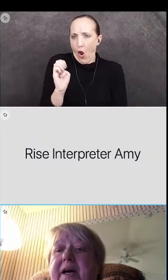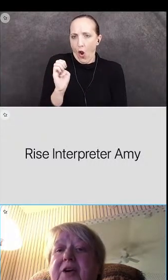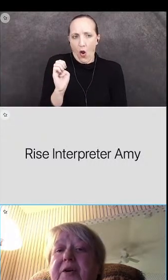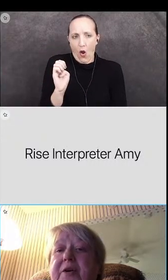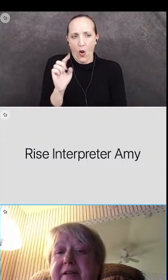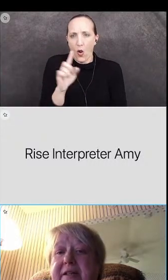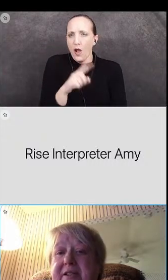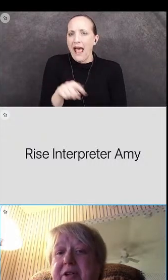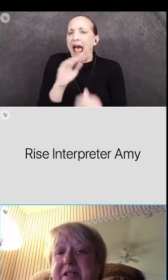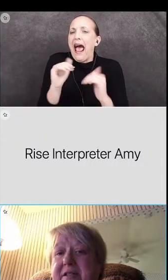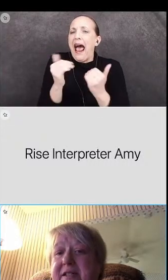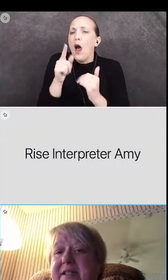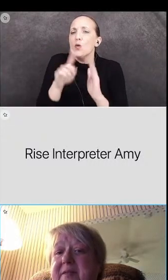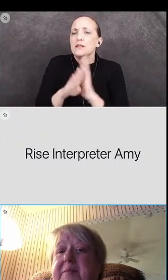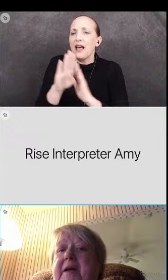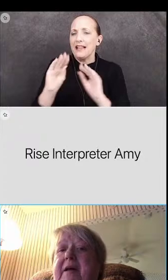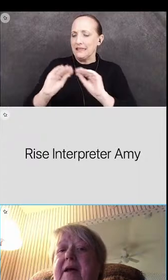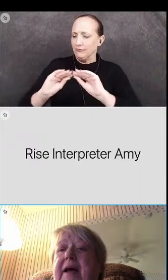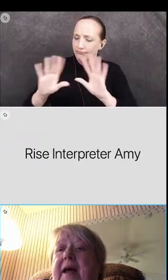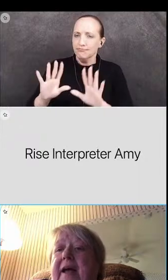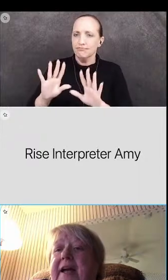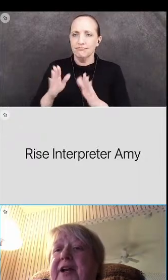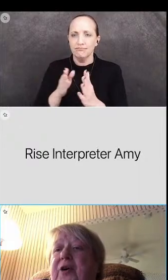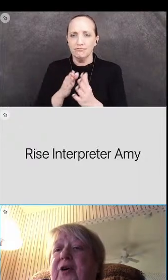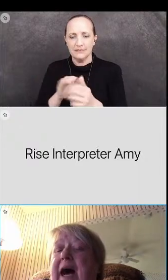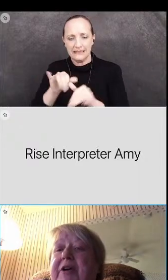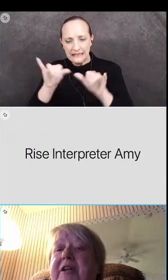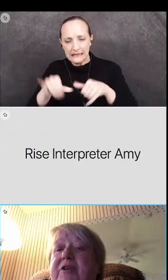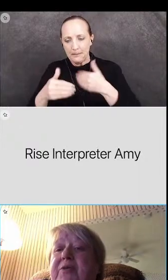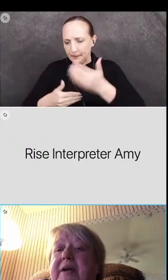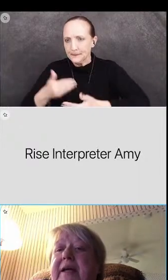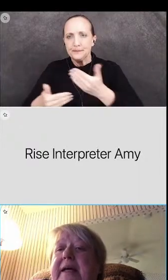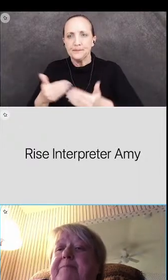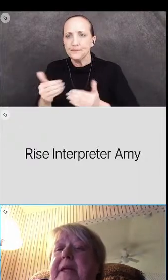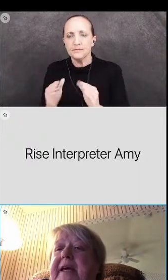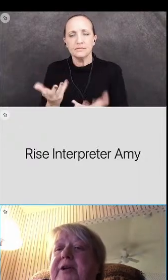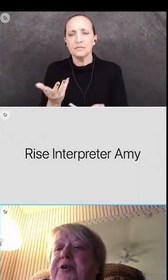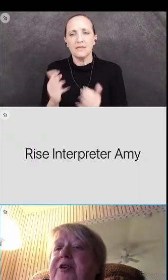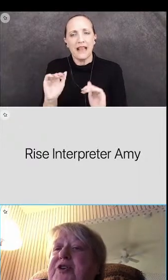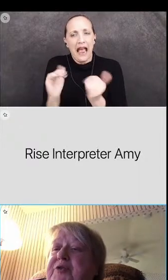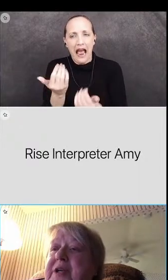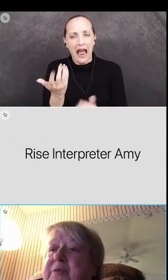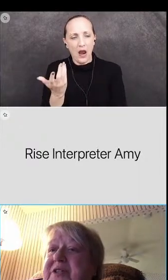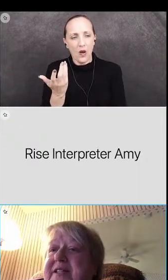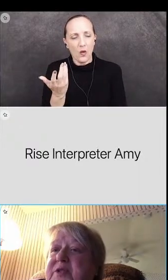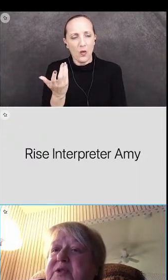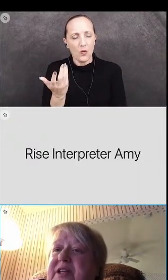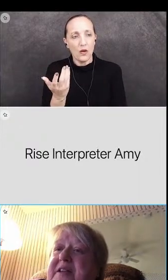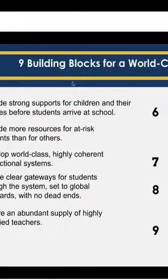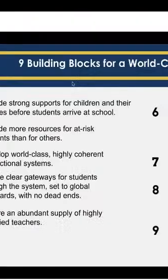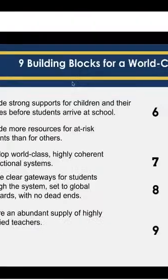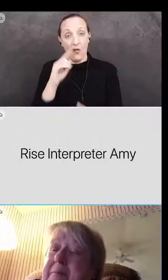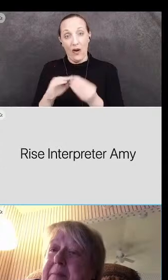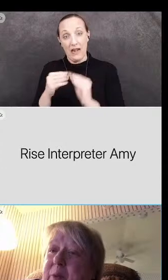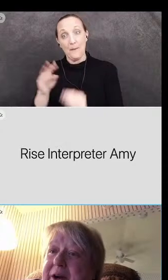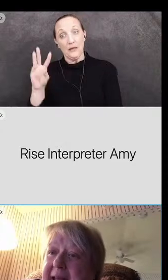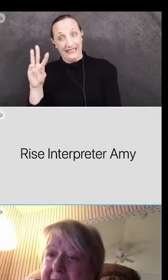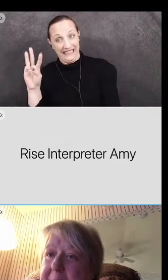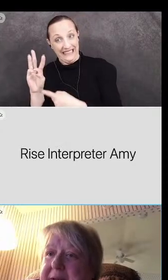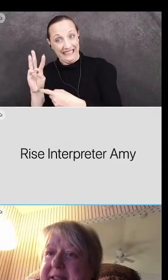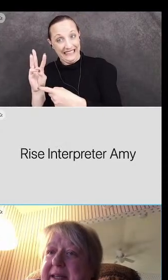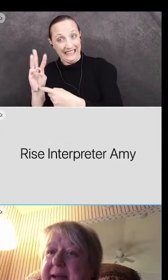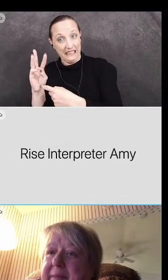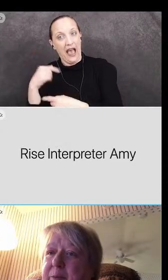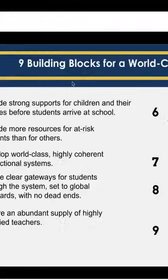do you develop a highly coherent instructional system? You know, how can you, in order to do number six, which I think is where it,